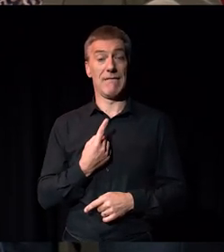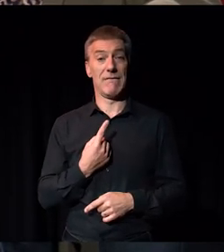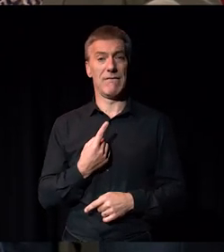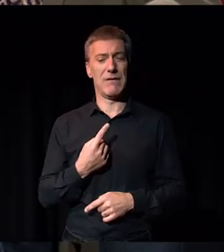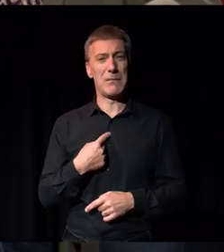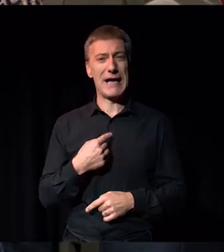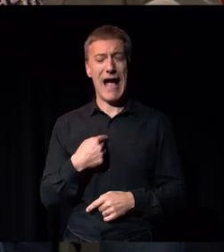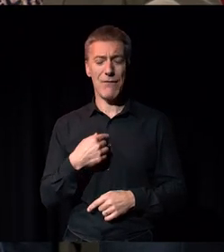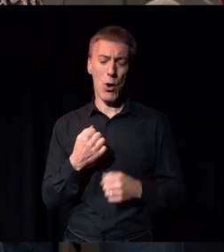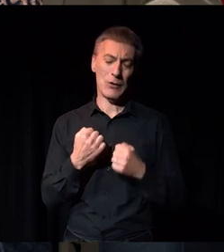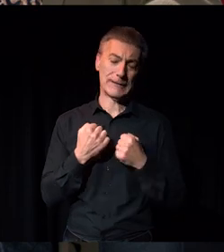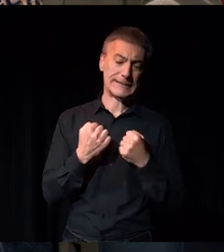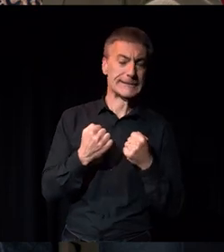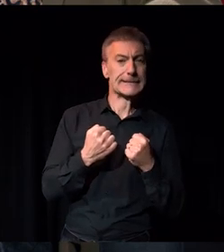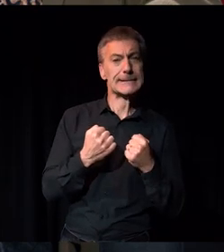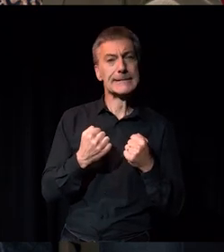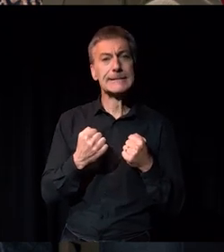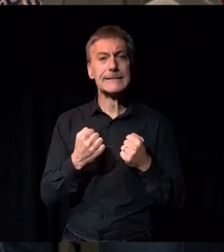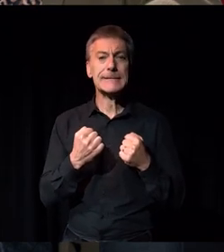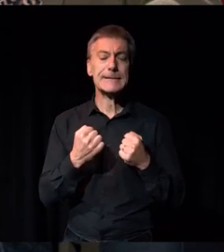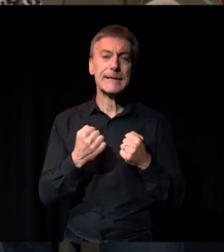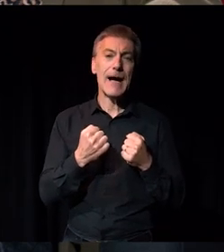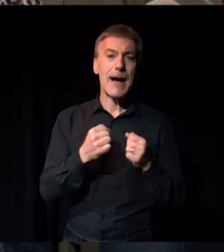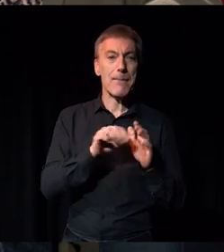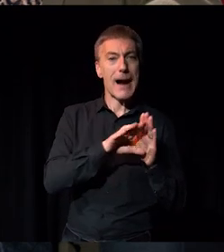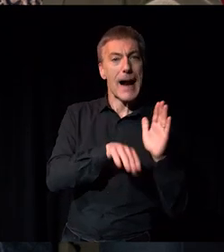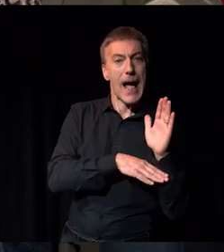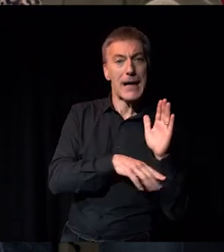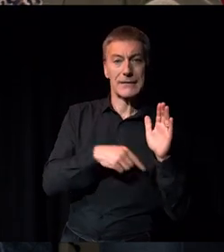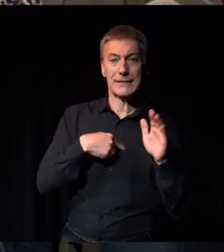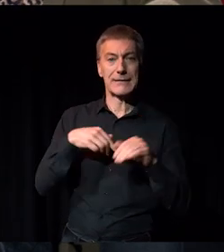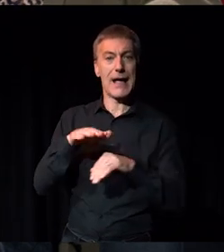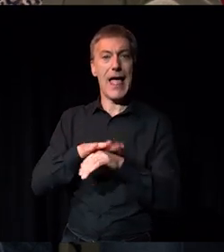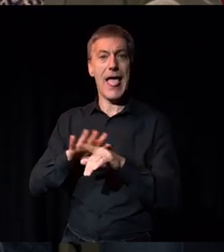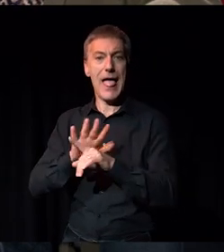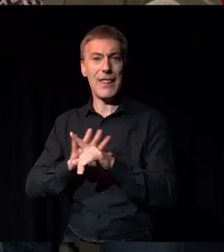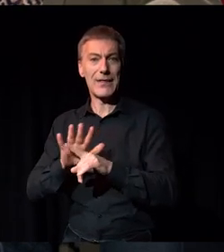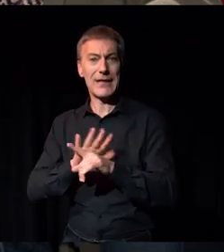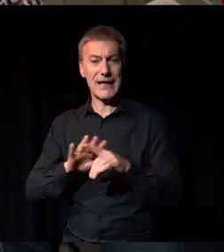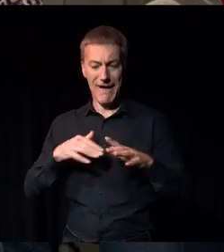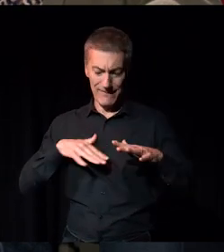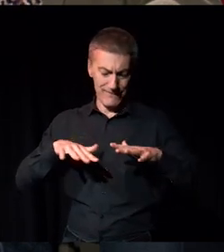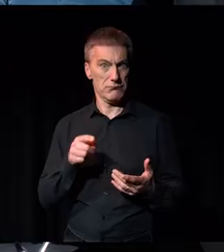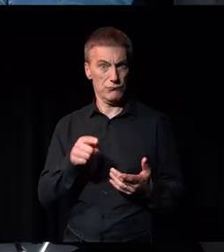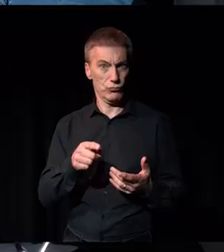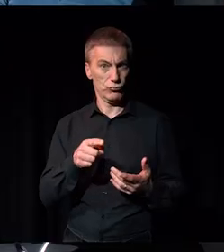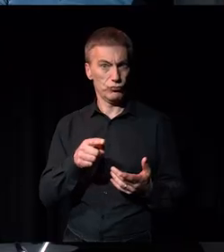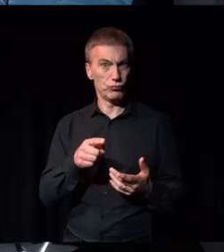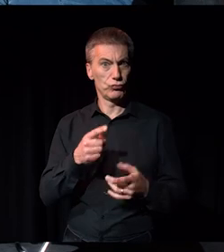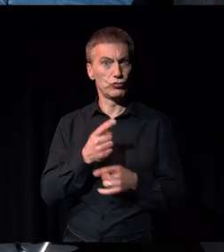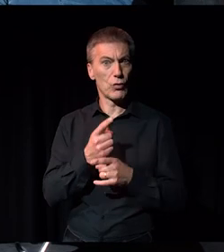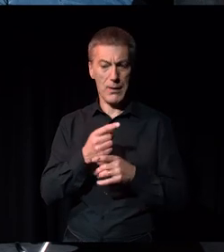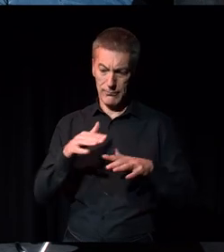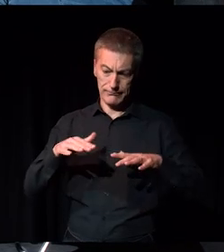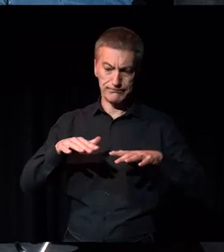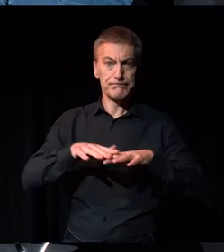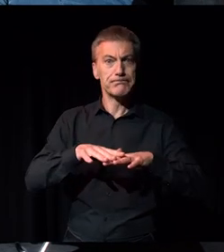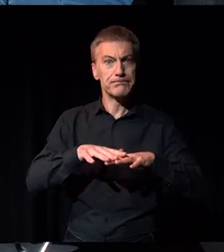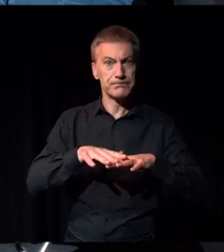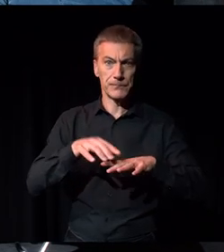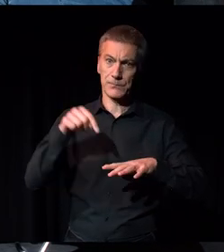my class and ethnicity, so a kind of intersectionality that became a barrier. So I think that point that you've just made is really important about